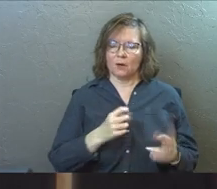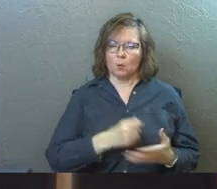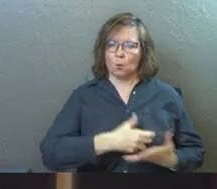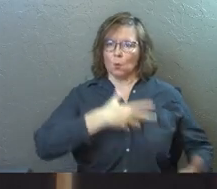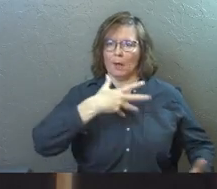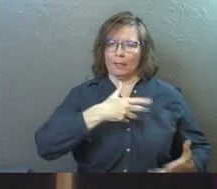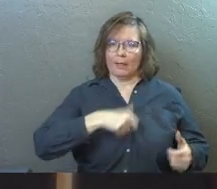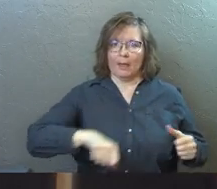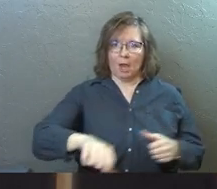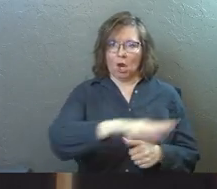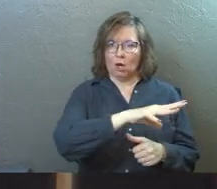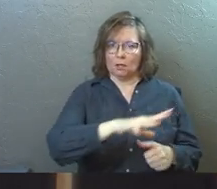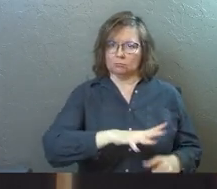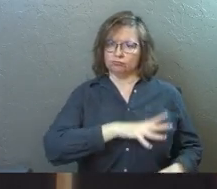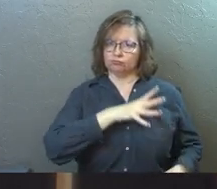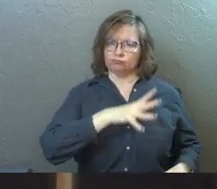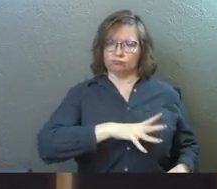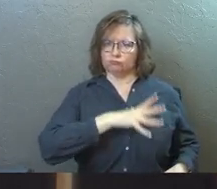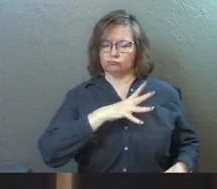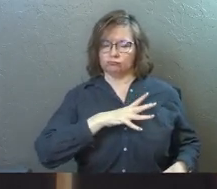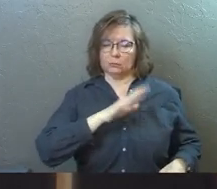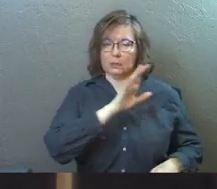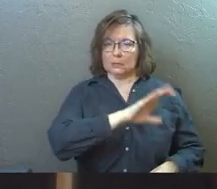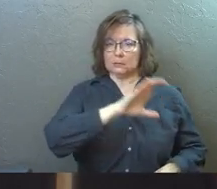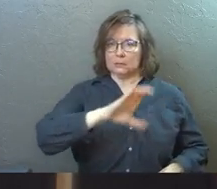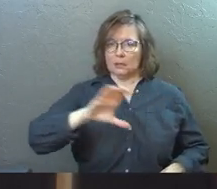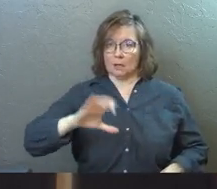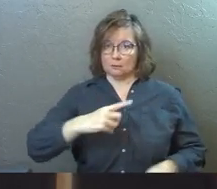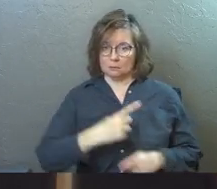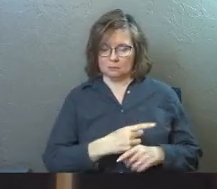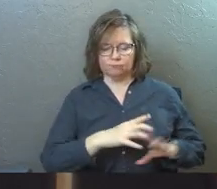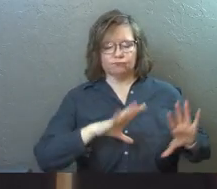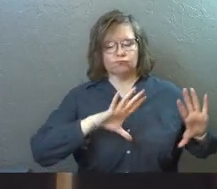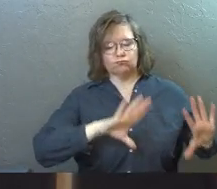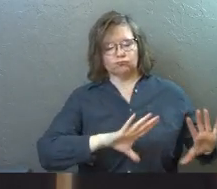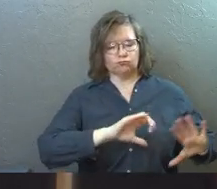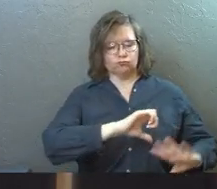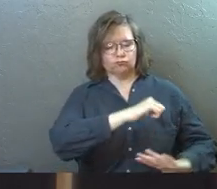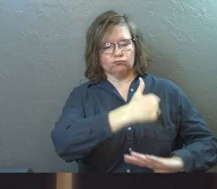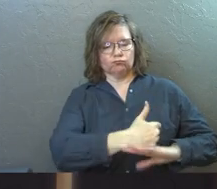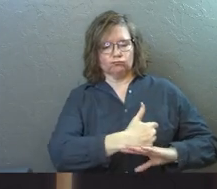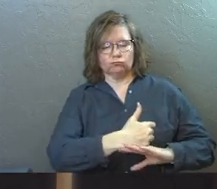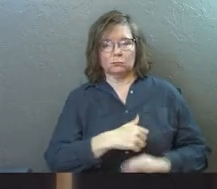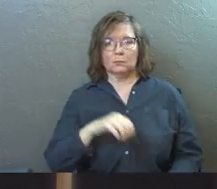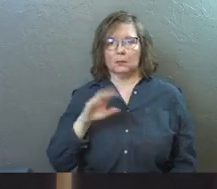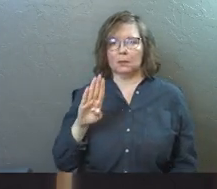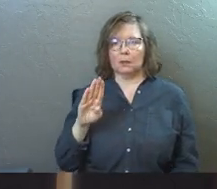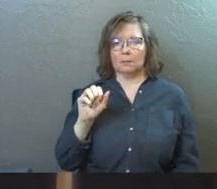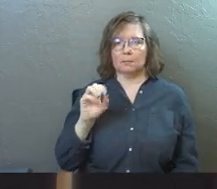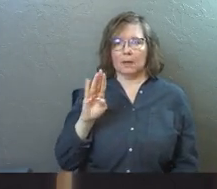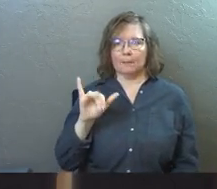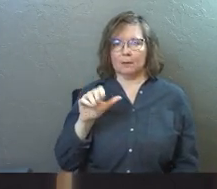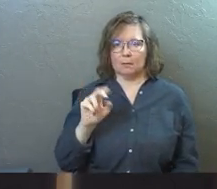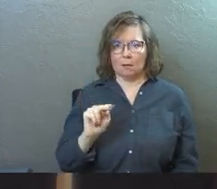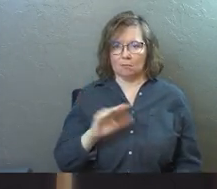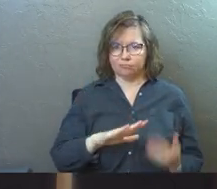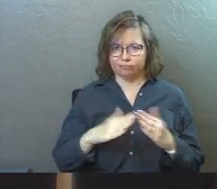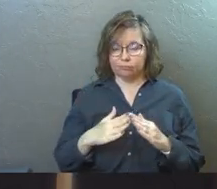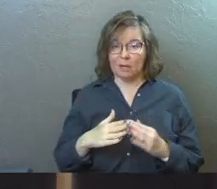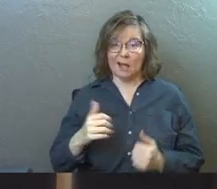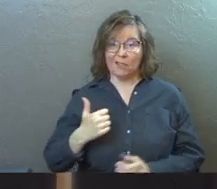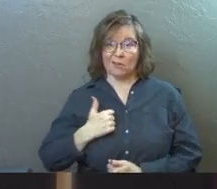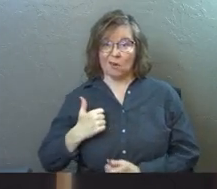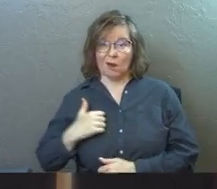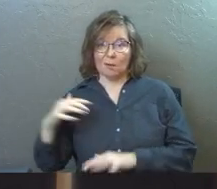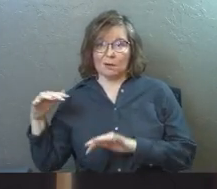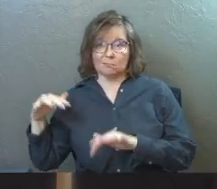very wealthy area. He's in his castle, right? And Babylon, and there's an army